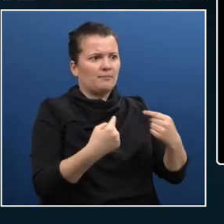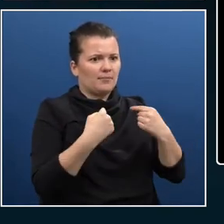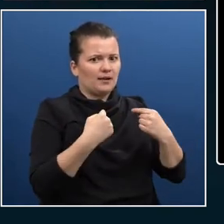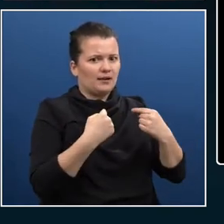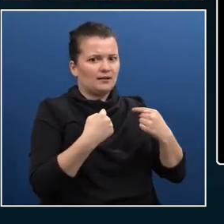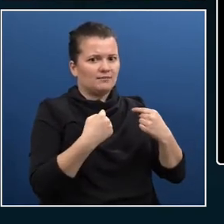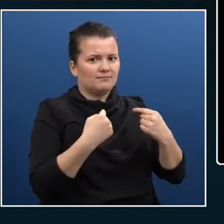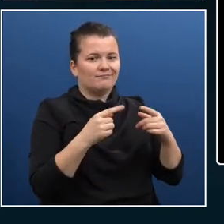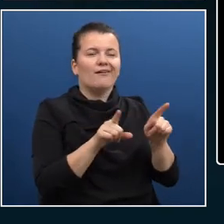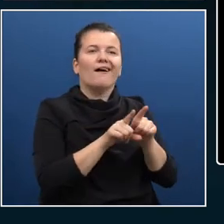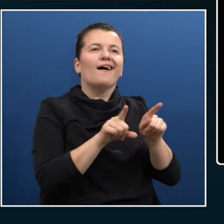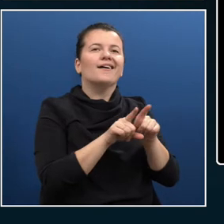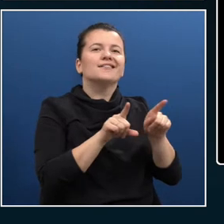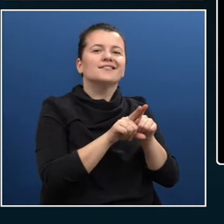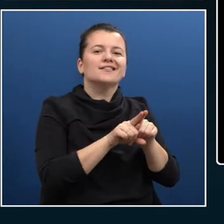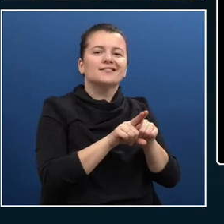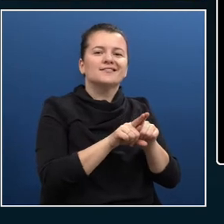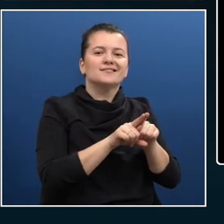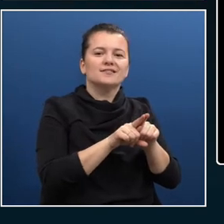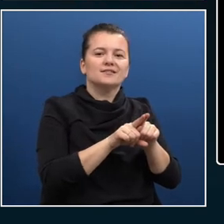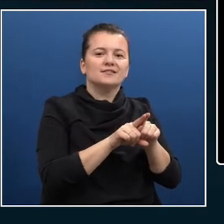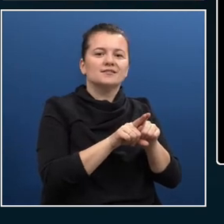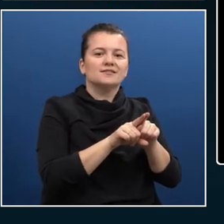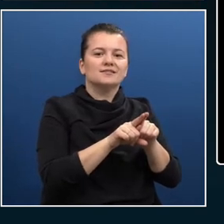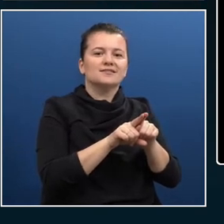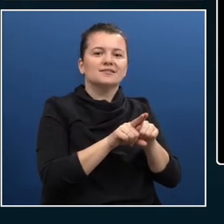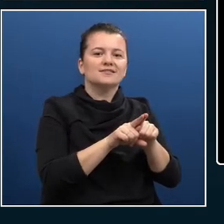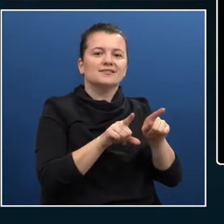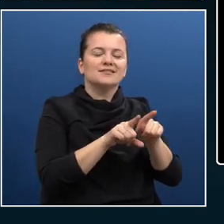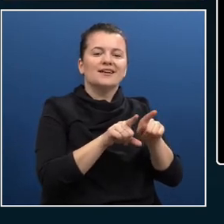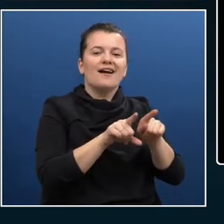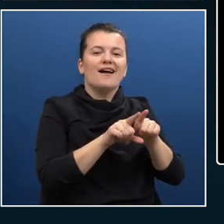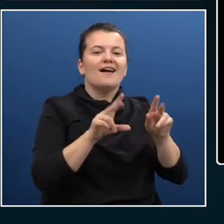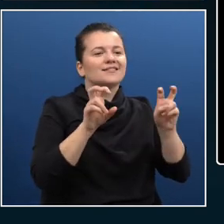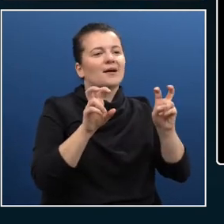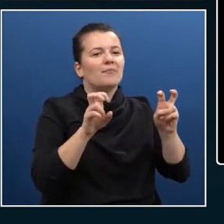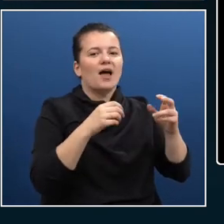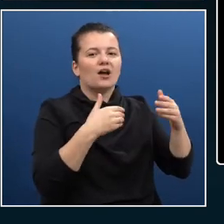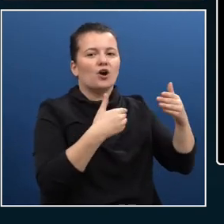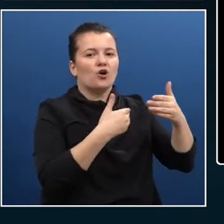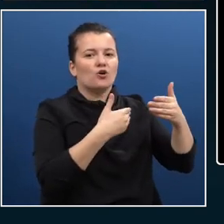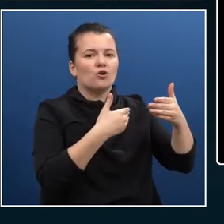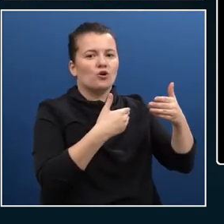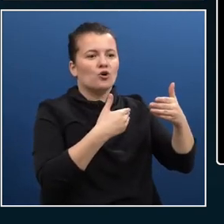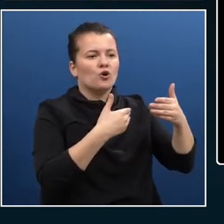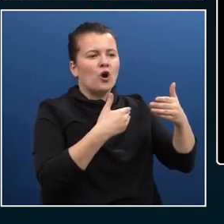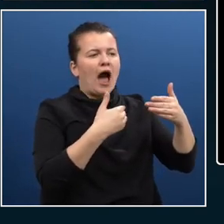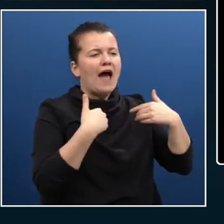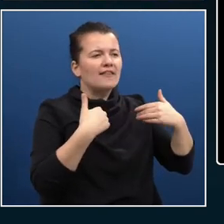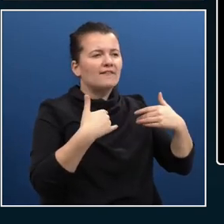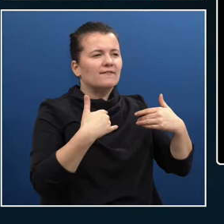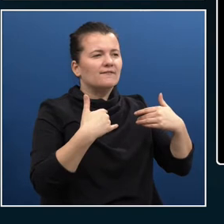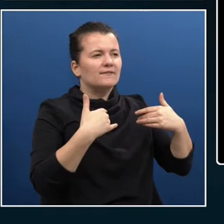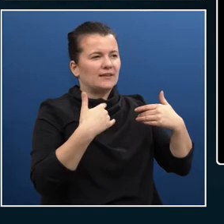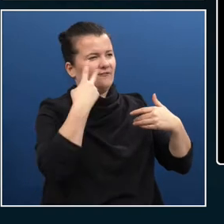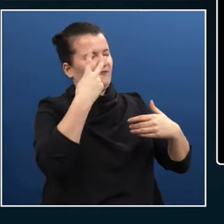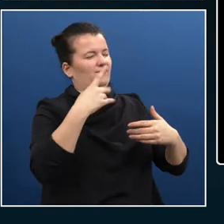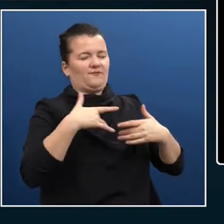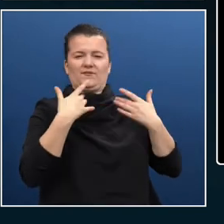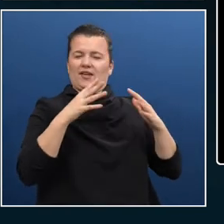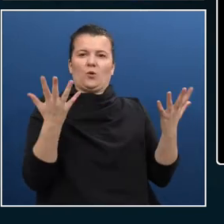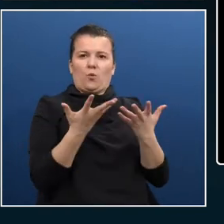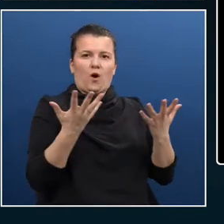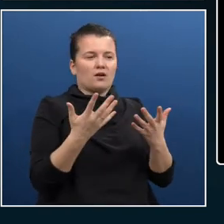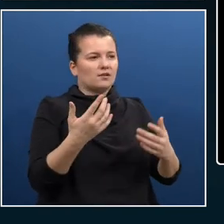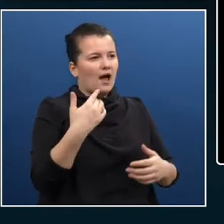kind of design session about someone designing that scale. And they weren't really designing for people who weren't them.